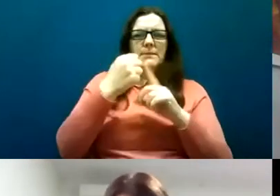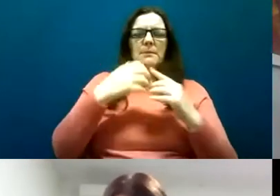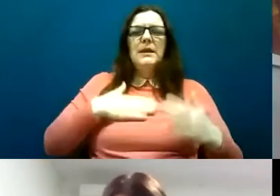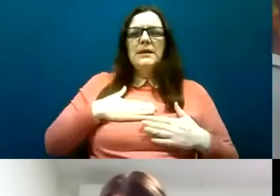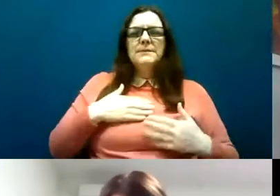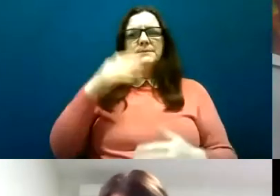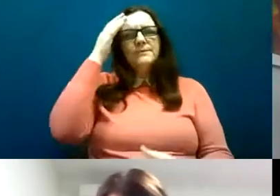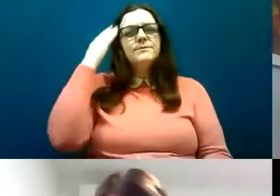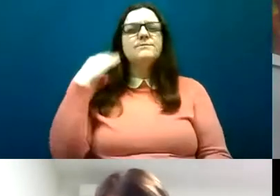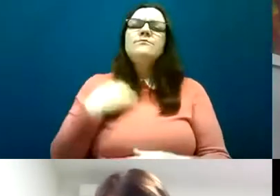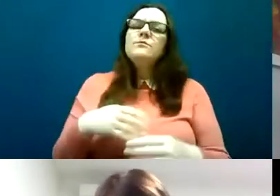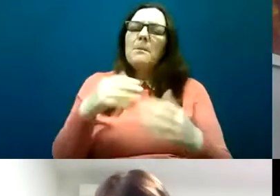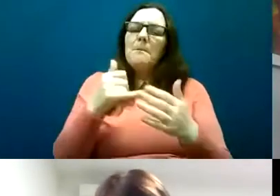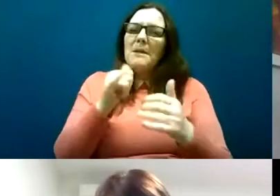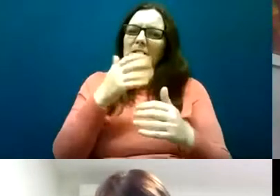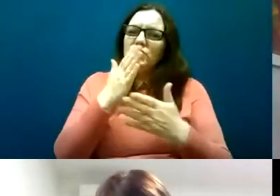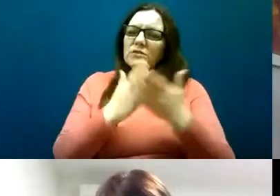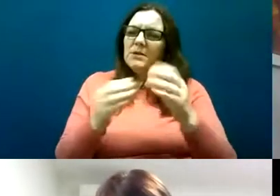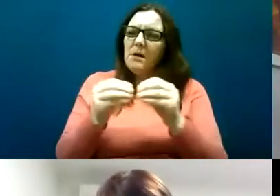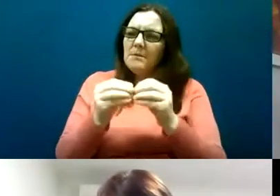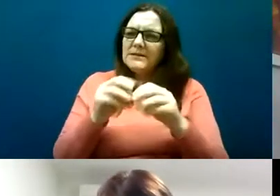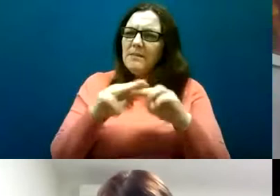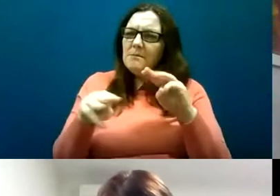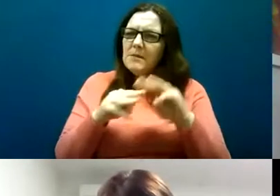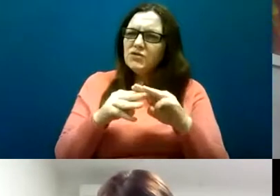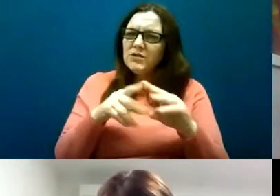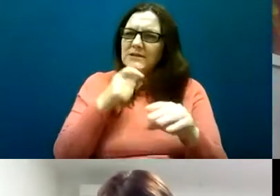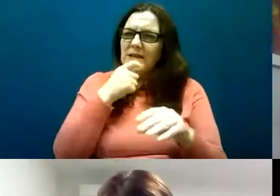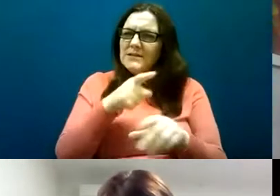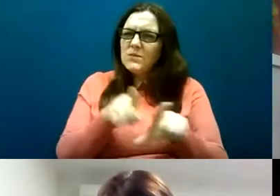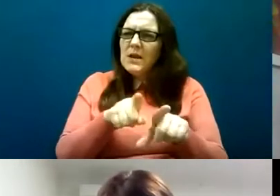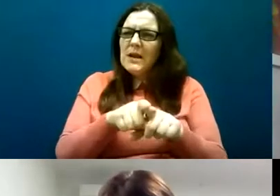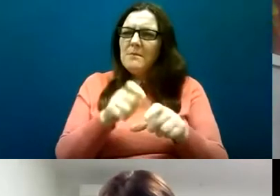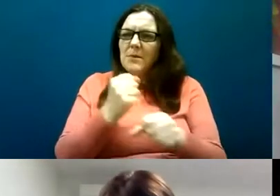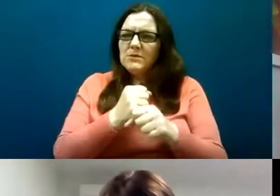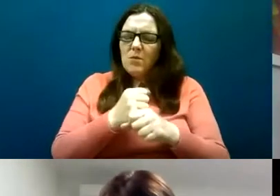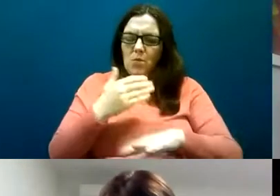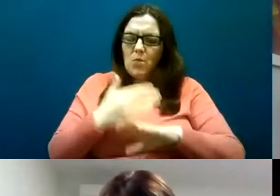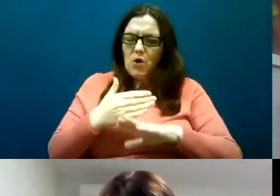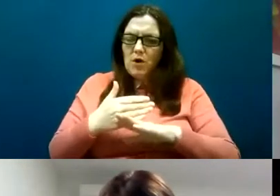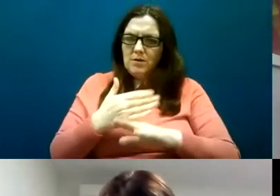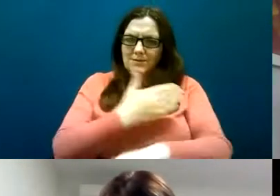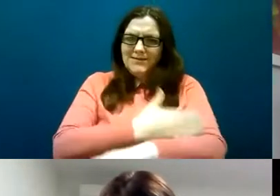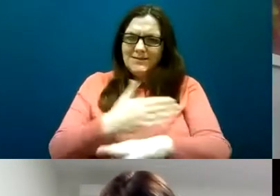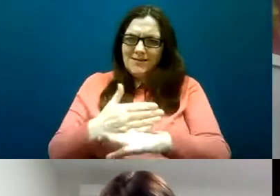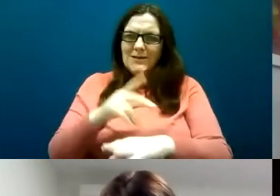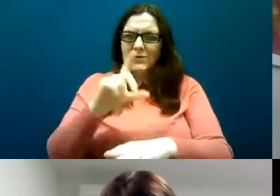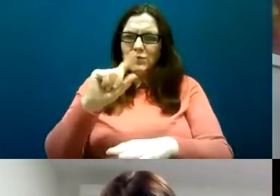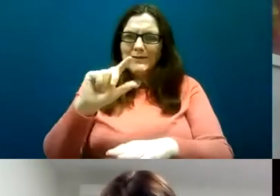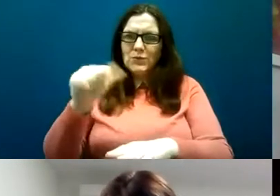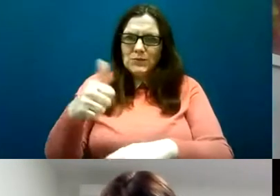follow on maybe from some comments as well that the minister had made about work that is commencing in 2021